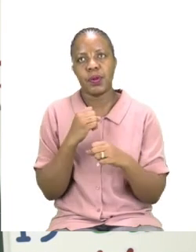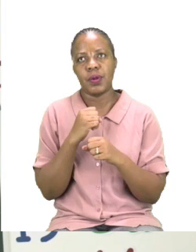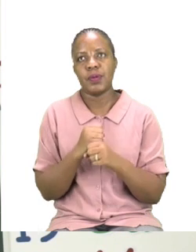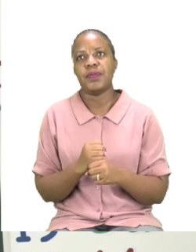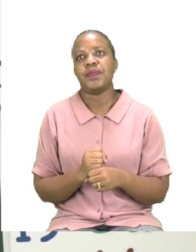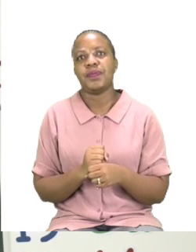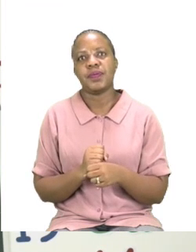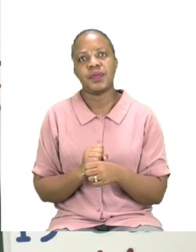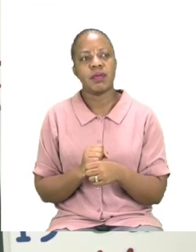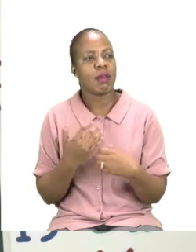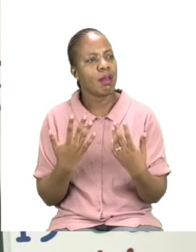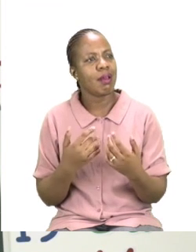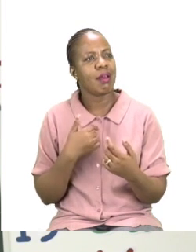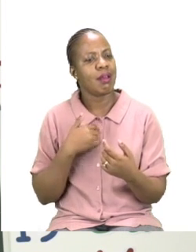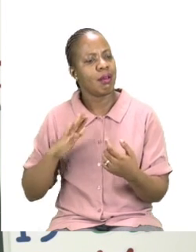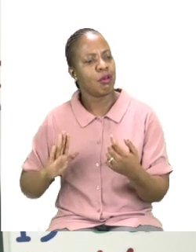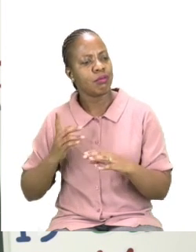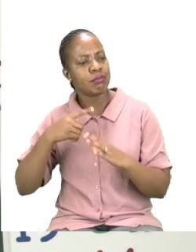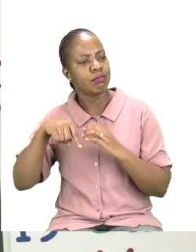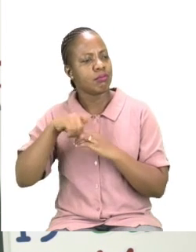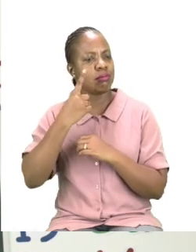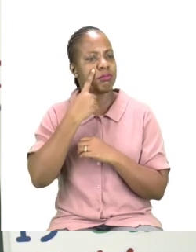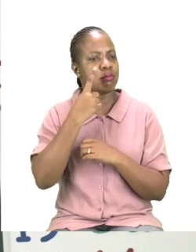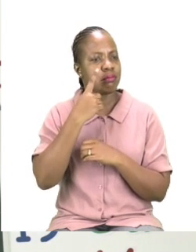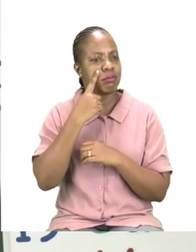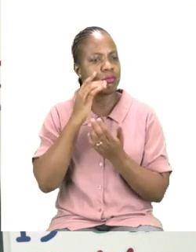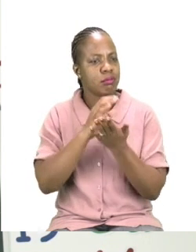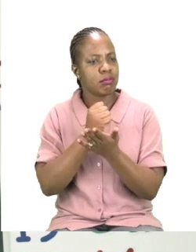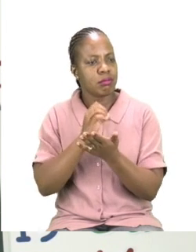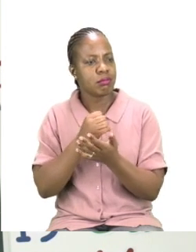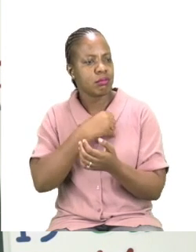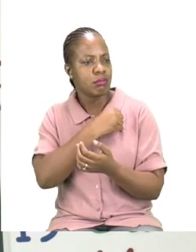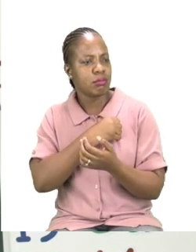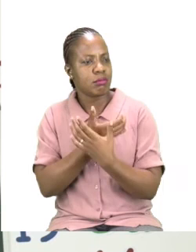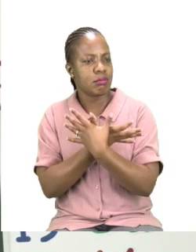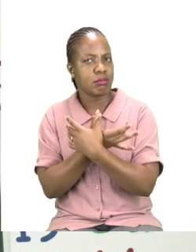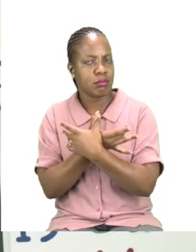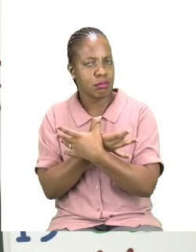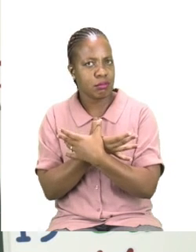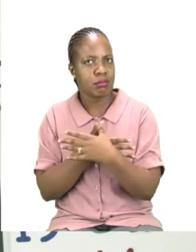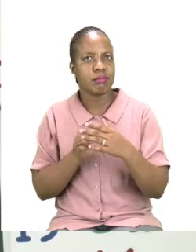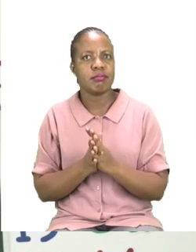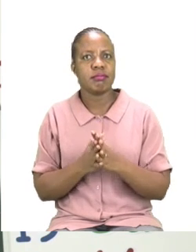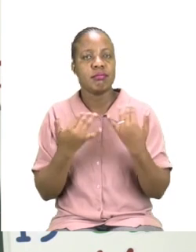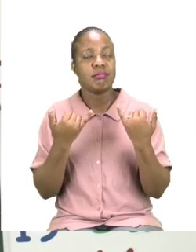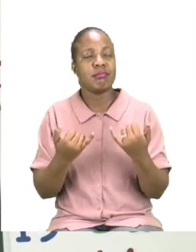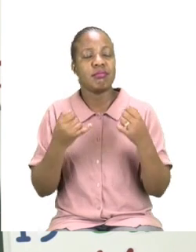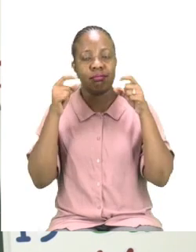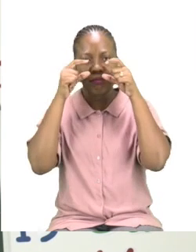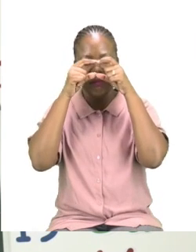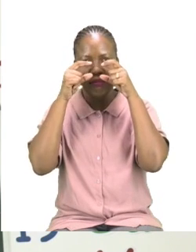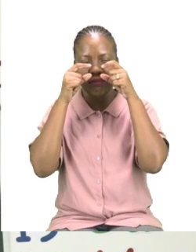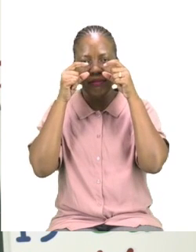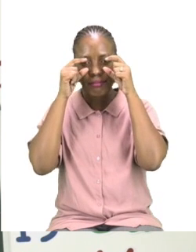go outside and see some real butterflies. So, I'm going to take off my glasses and put on my summer shades